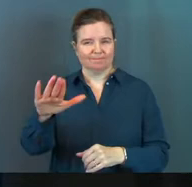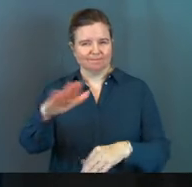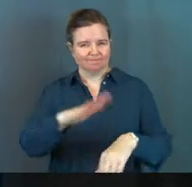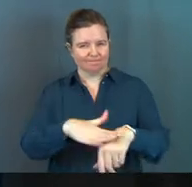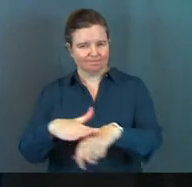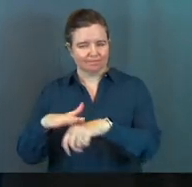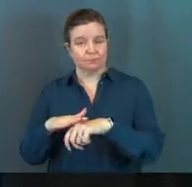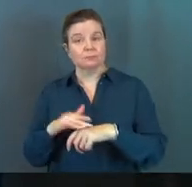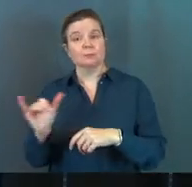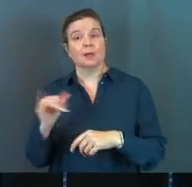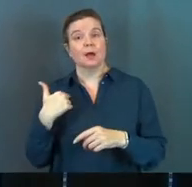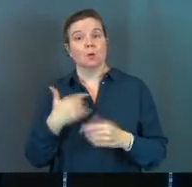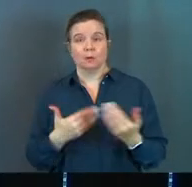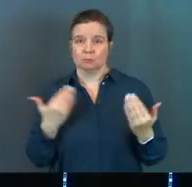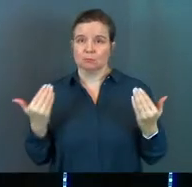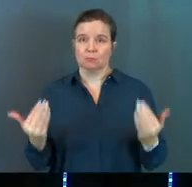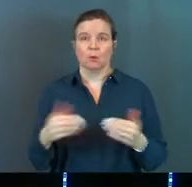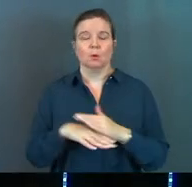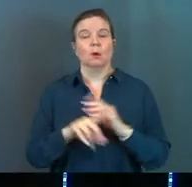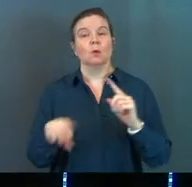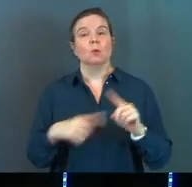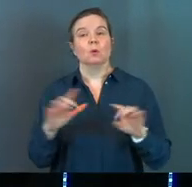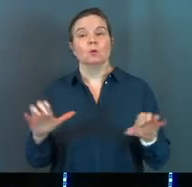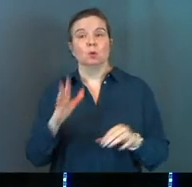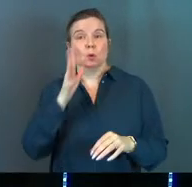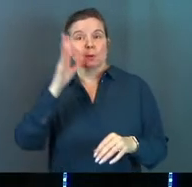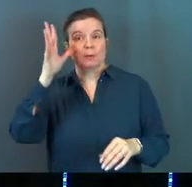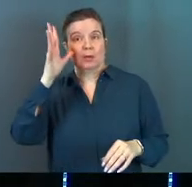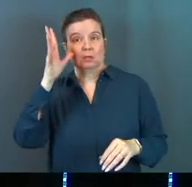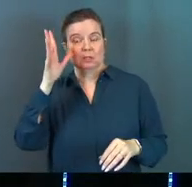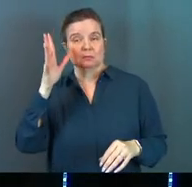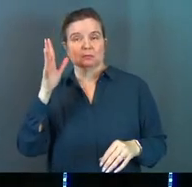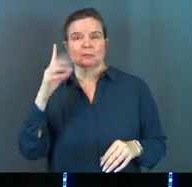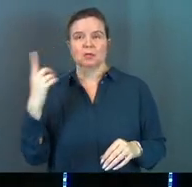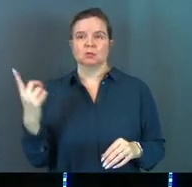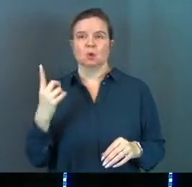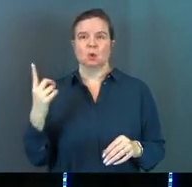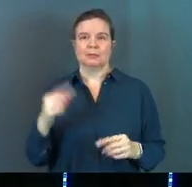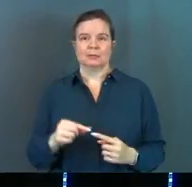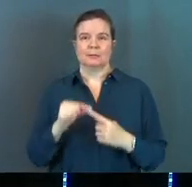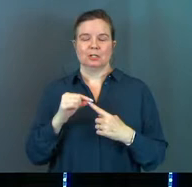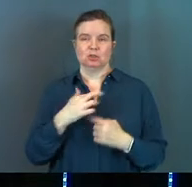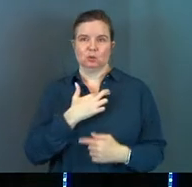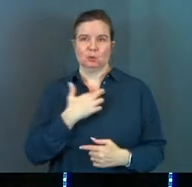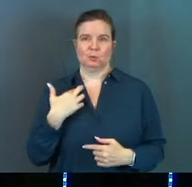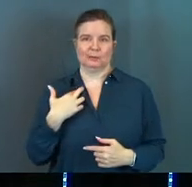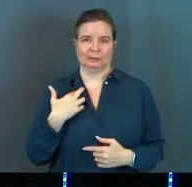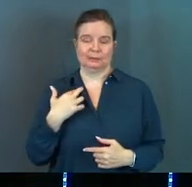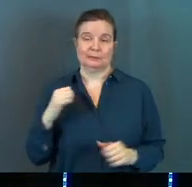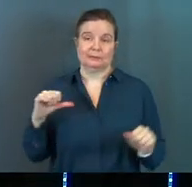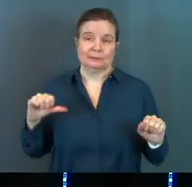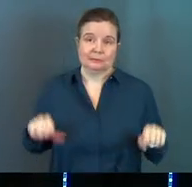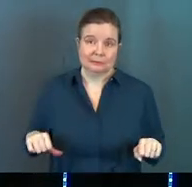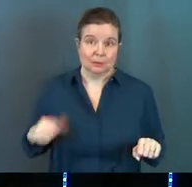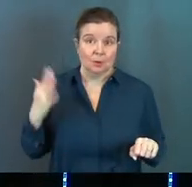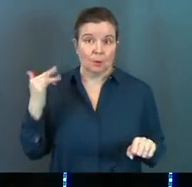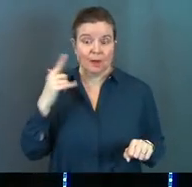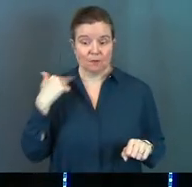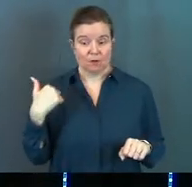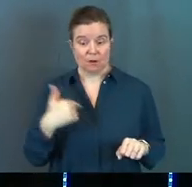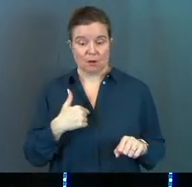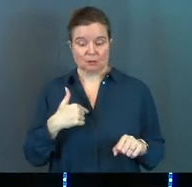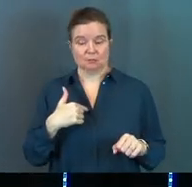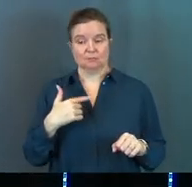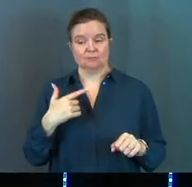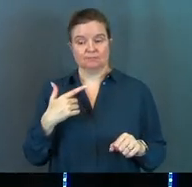too. As we go into this, whenever we do parenting, by the way, it's always especially risky. It's especially risky for us